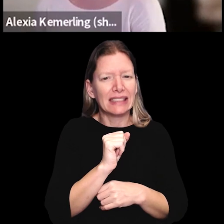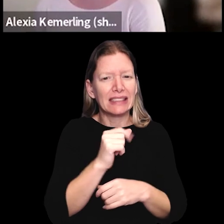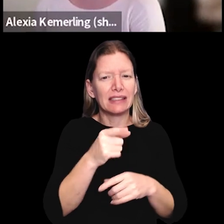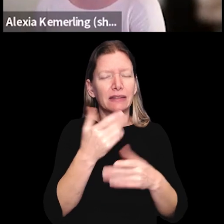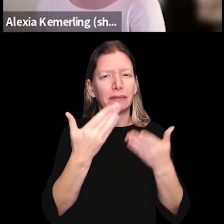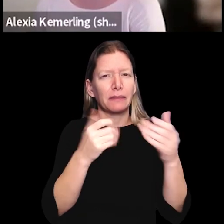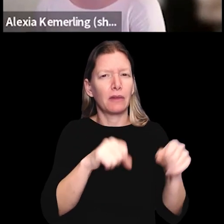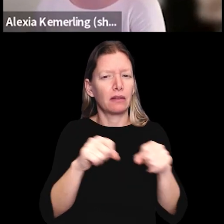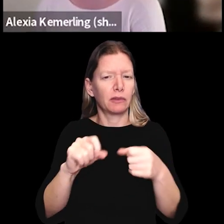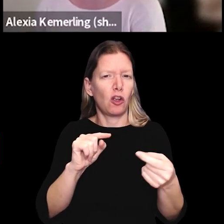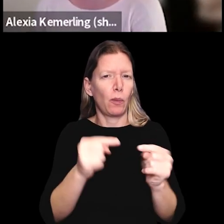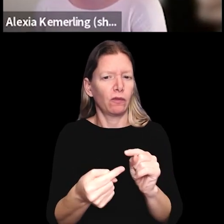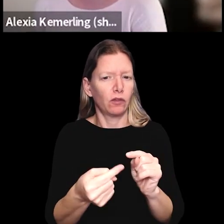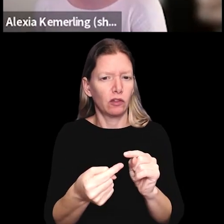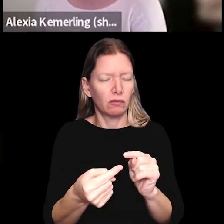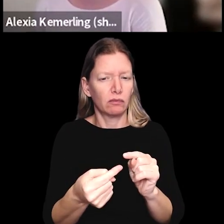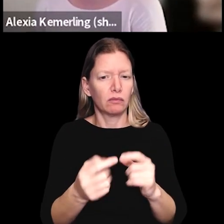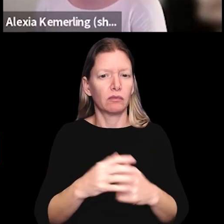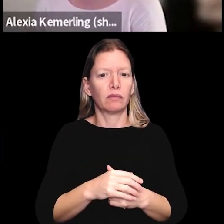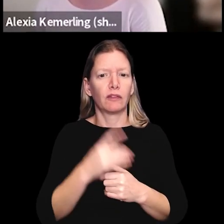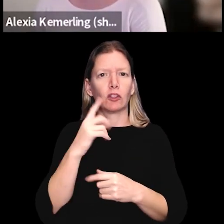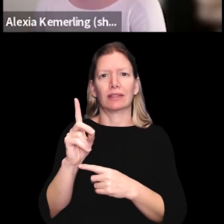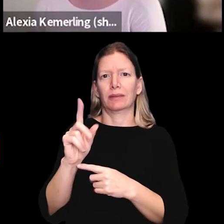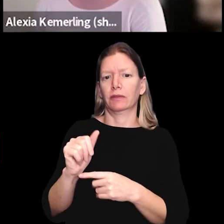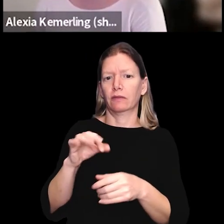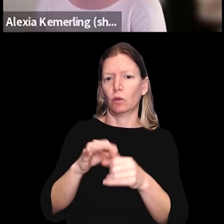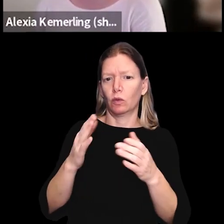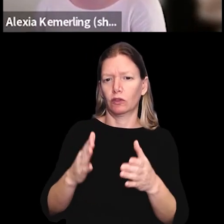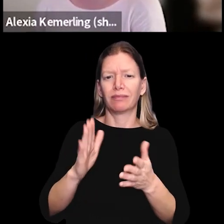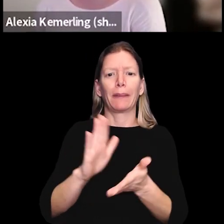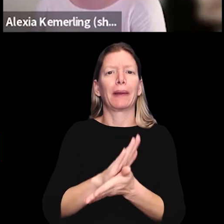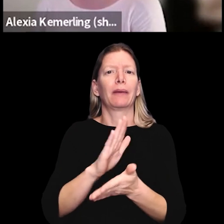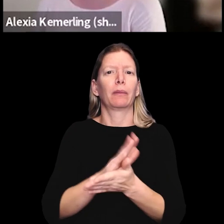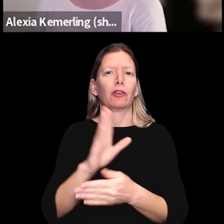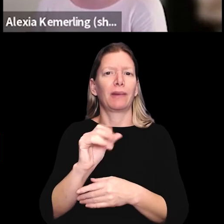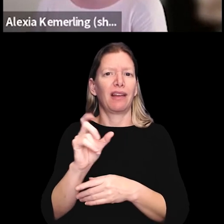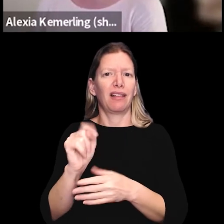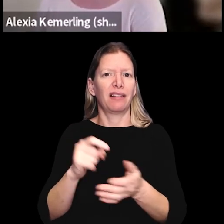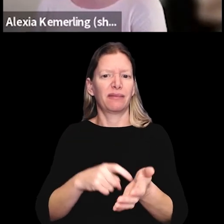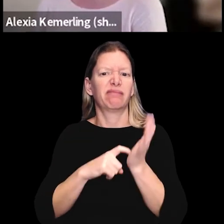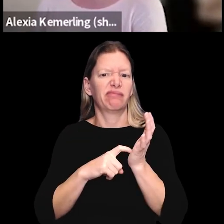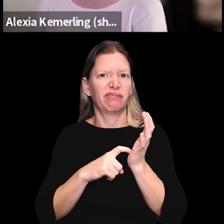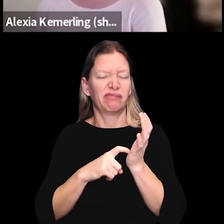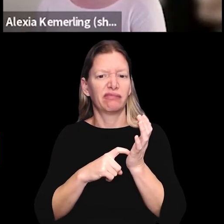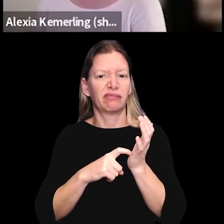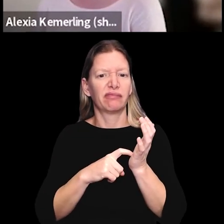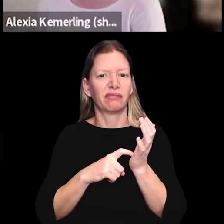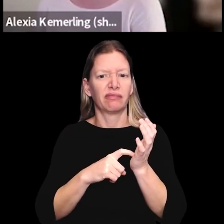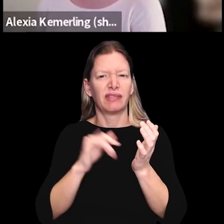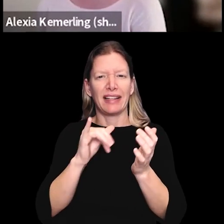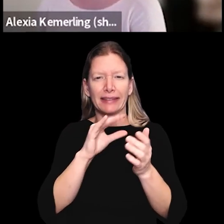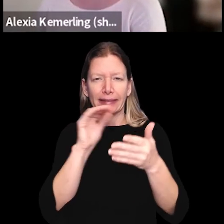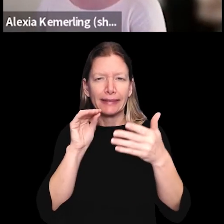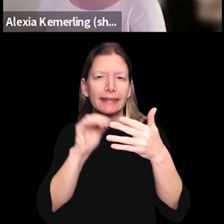piece in there that makes this bill potentially harmful to disabled voters, and that is a paper